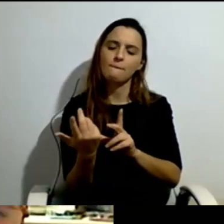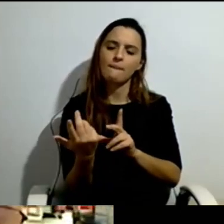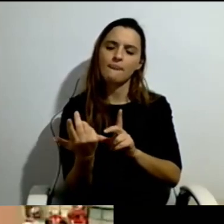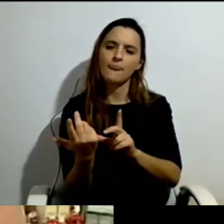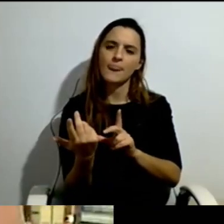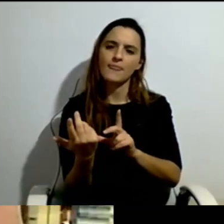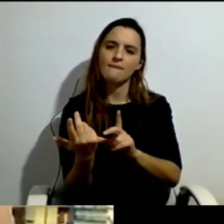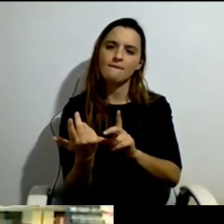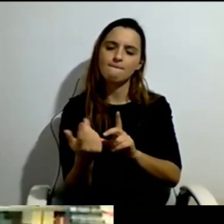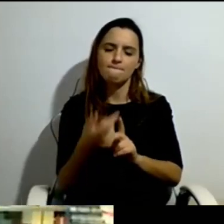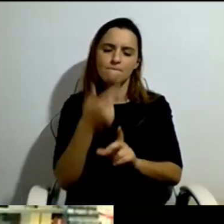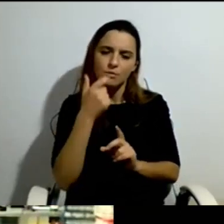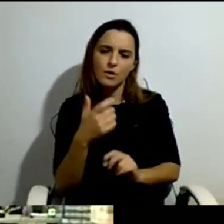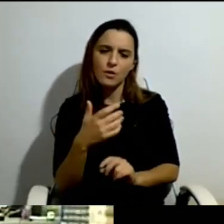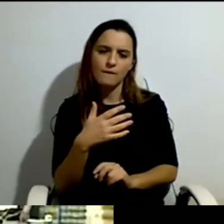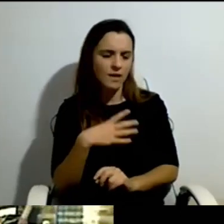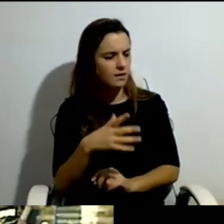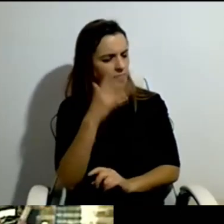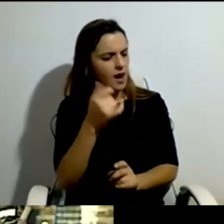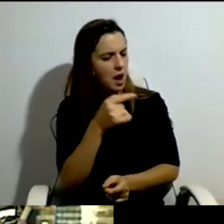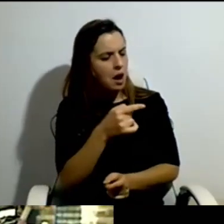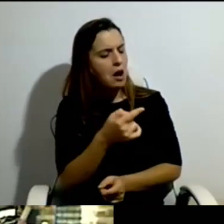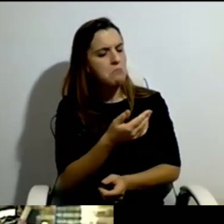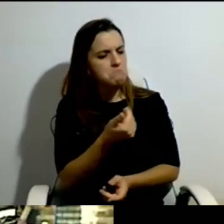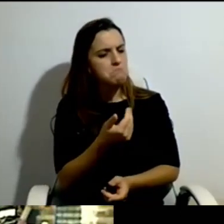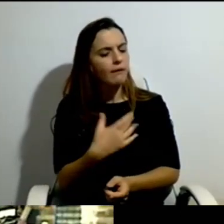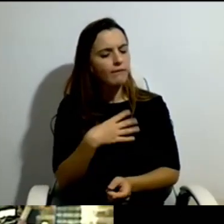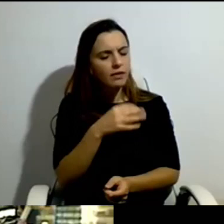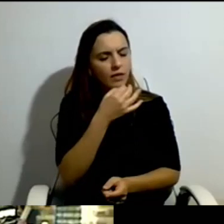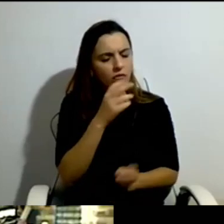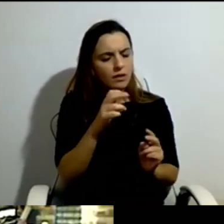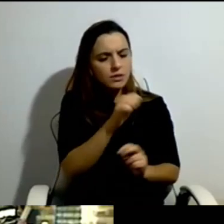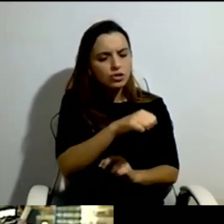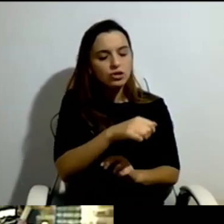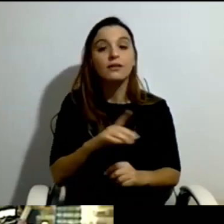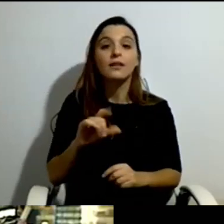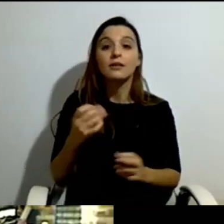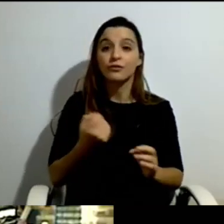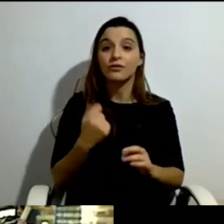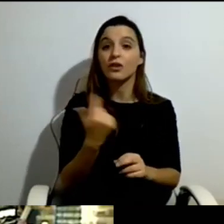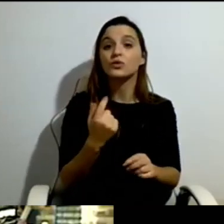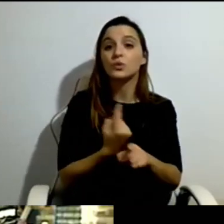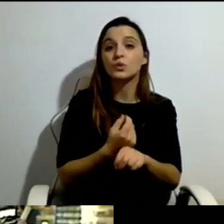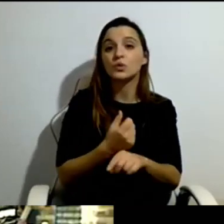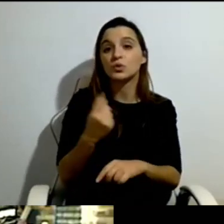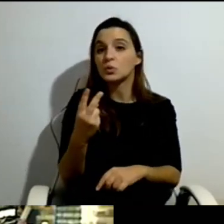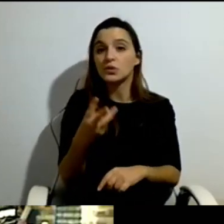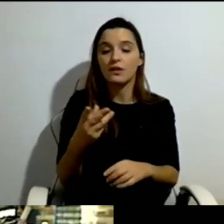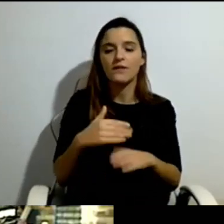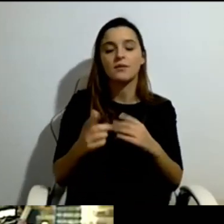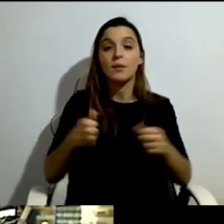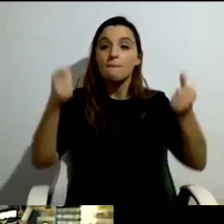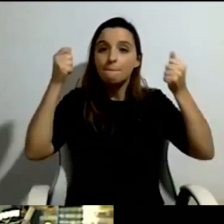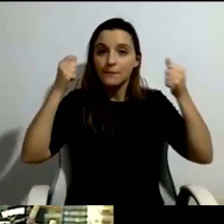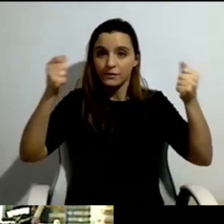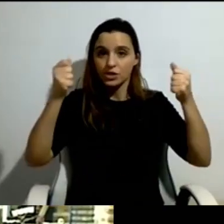And last but not least, of course, we did lots of other things. We make demonstrations, and we sent out letters to